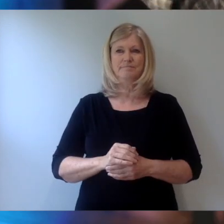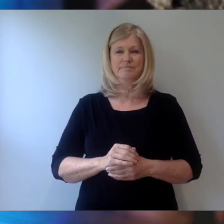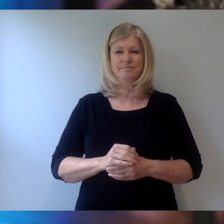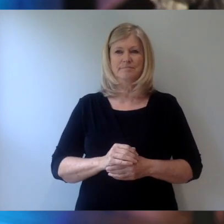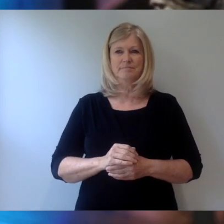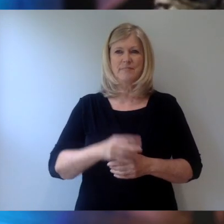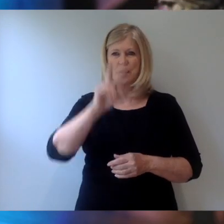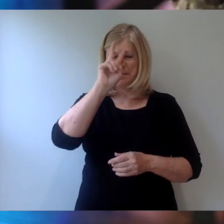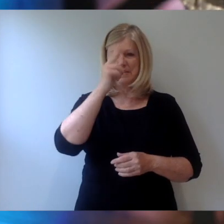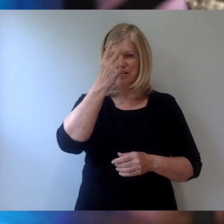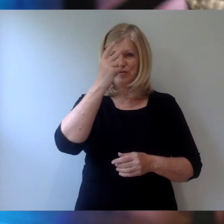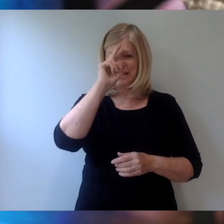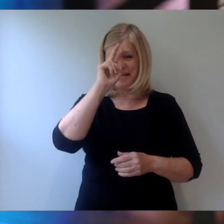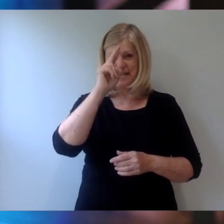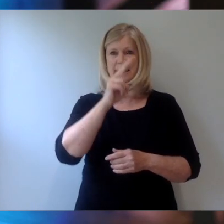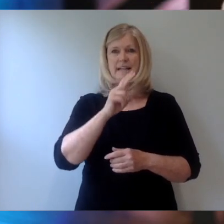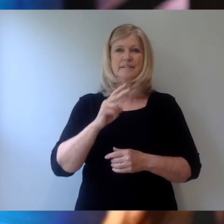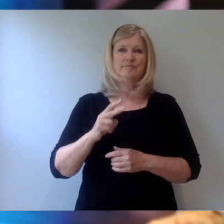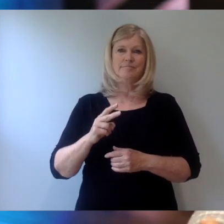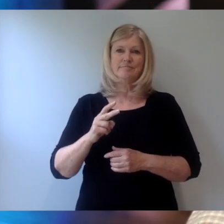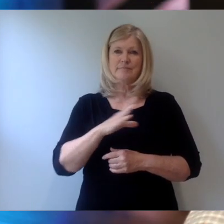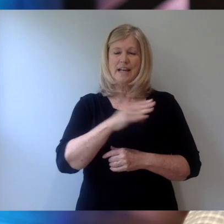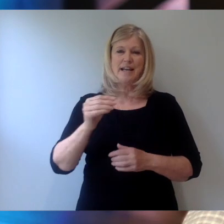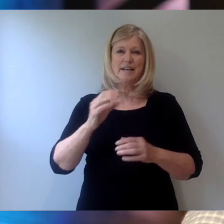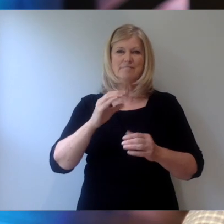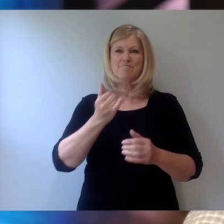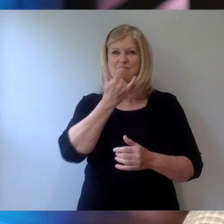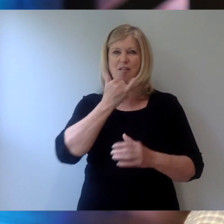Misunderstanding and miscommunication.